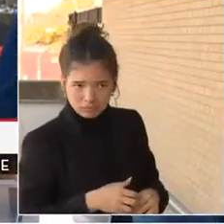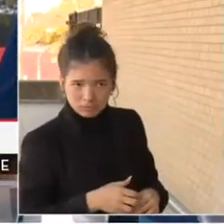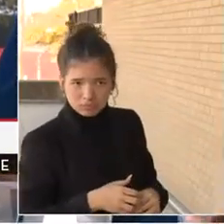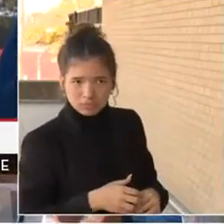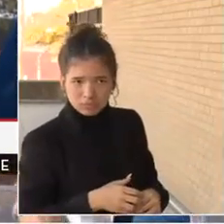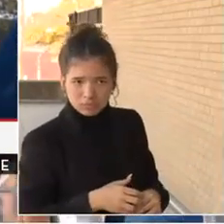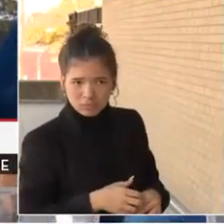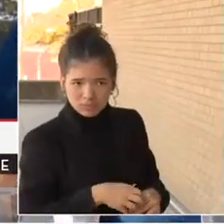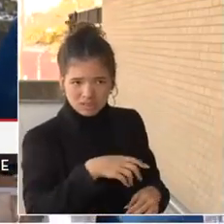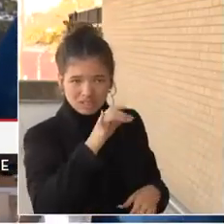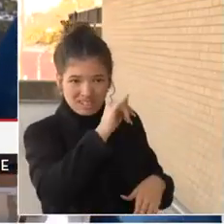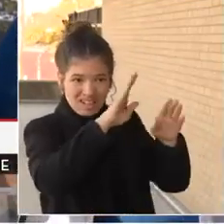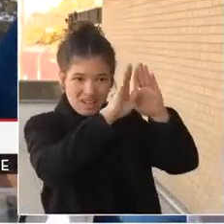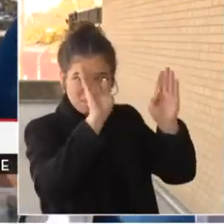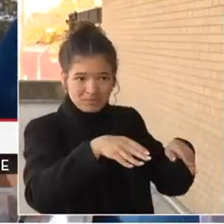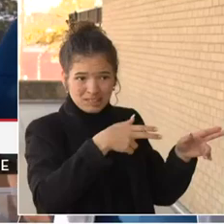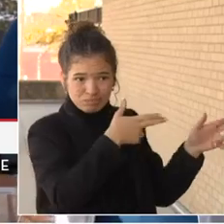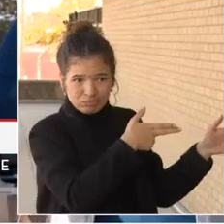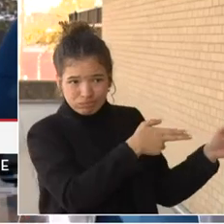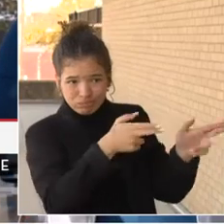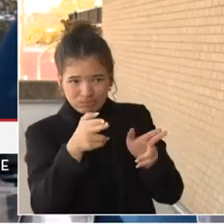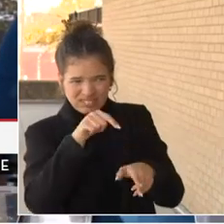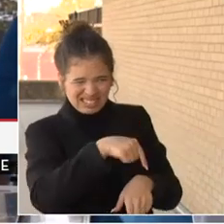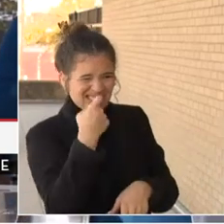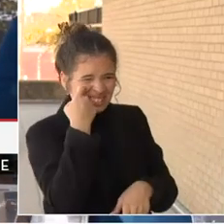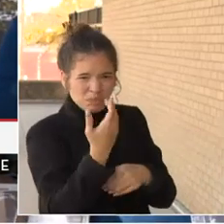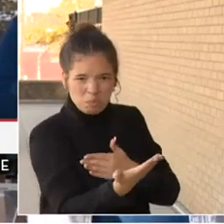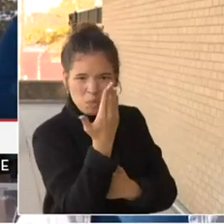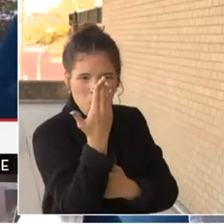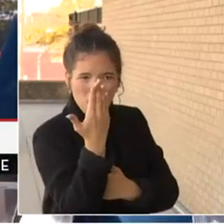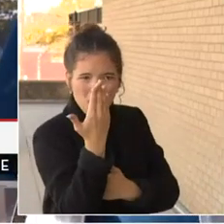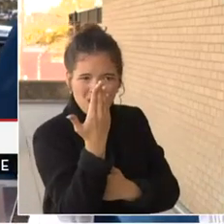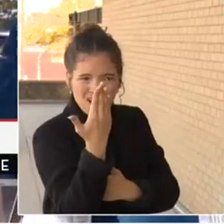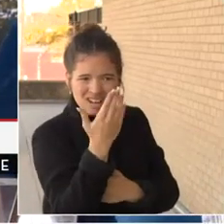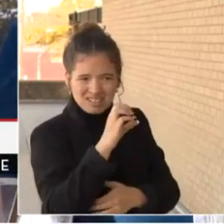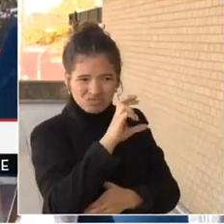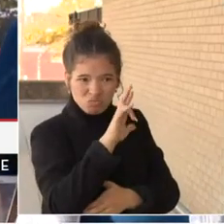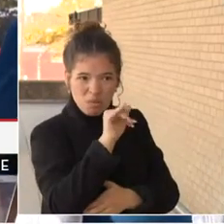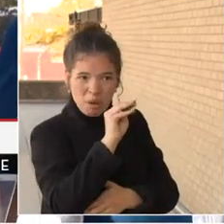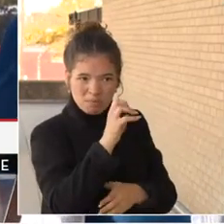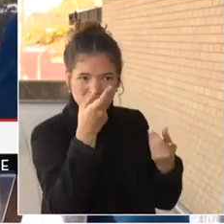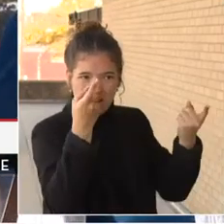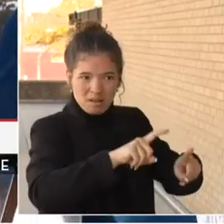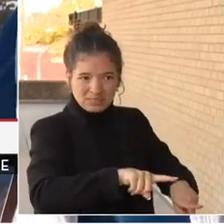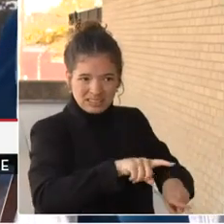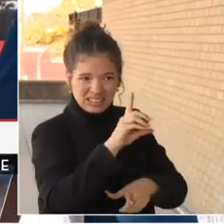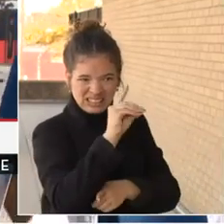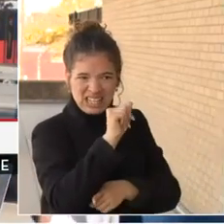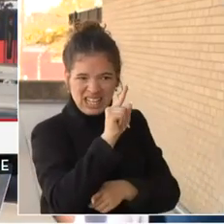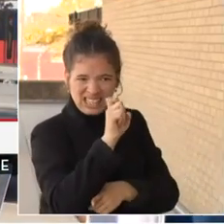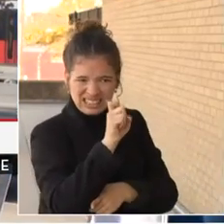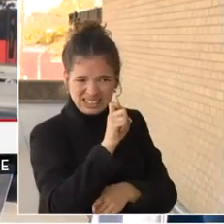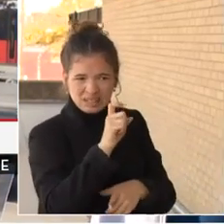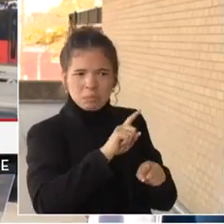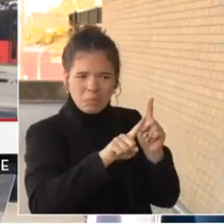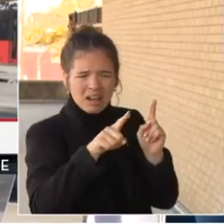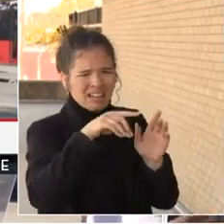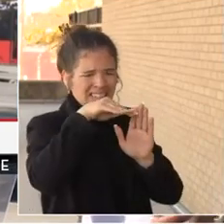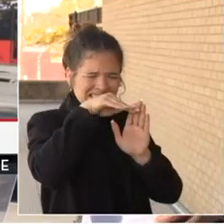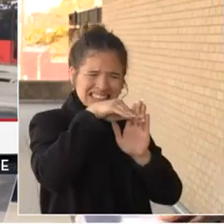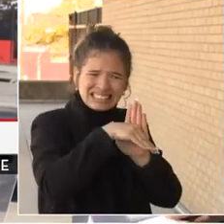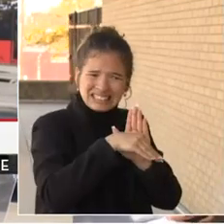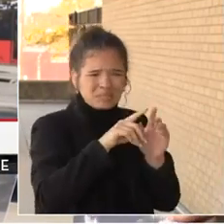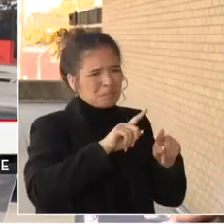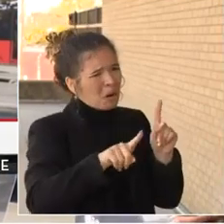gunshots that were heard this morning. And so when you look at crime data, actually it's showing a decline. But there's a lot of perception of increased